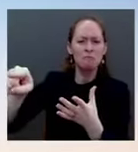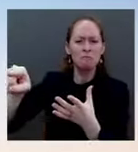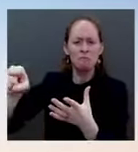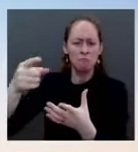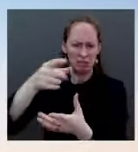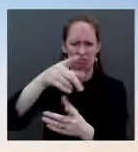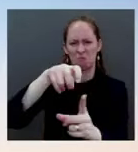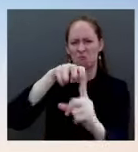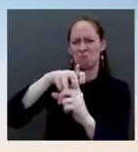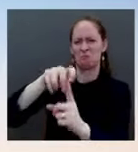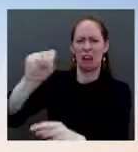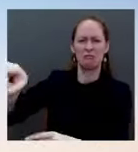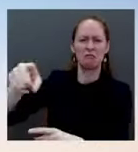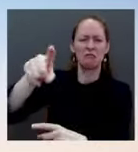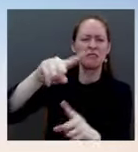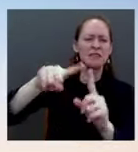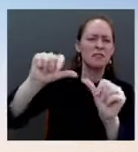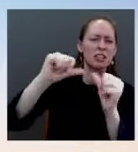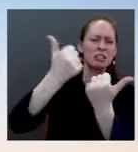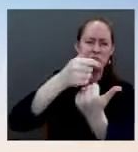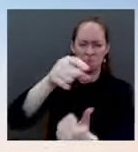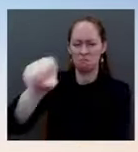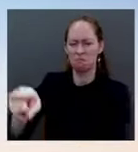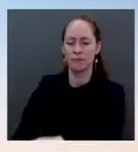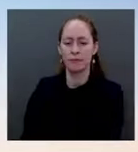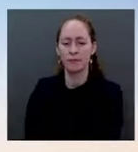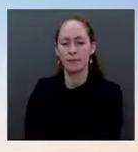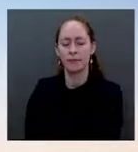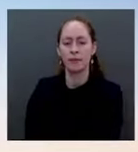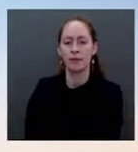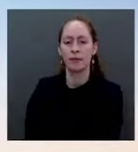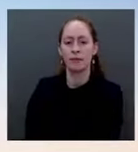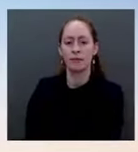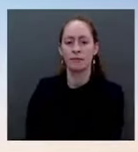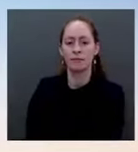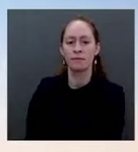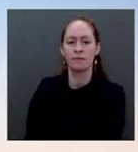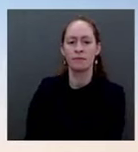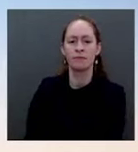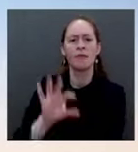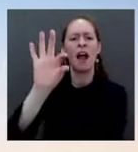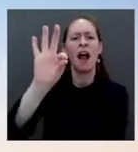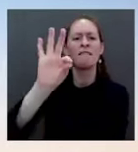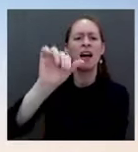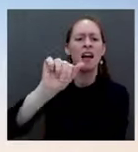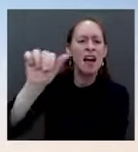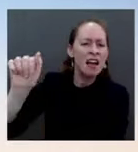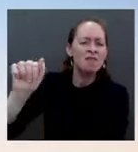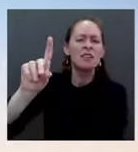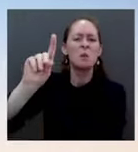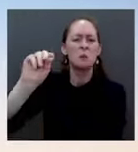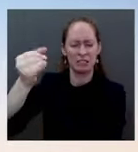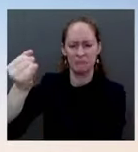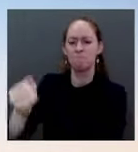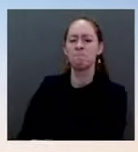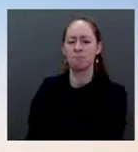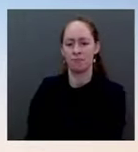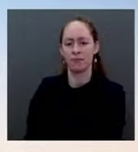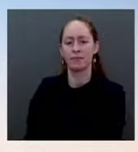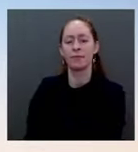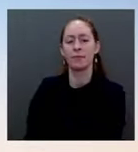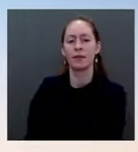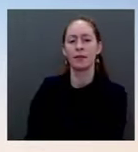As we speak right now, 350,000 kids, school kids in Chicago remain out of school. Most are black,